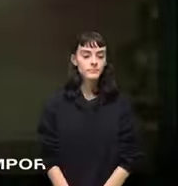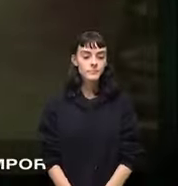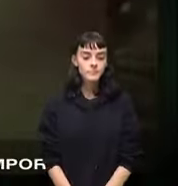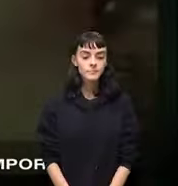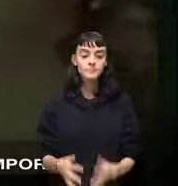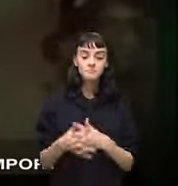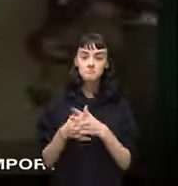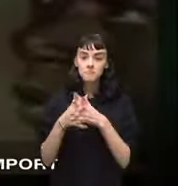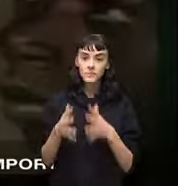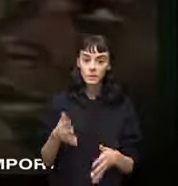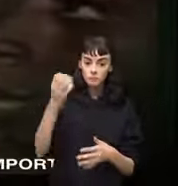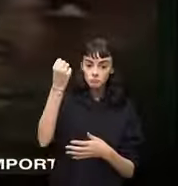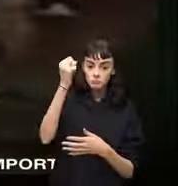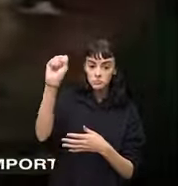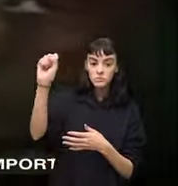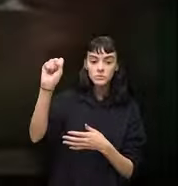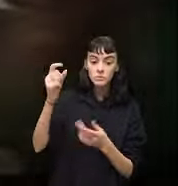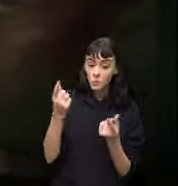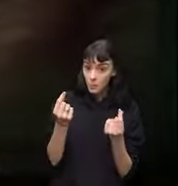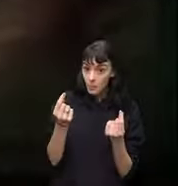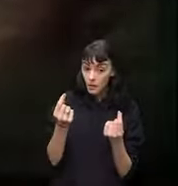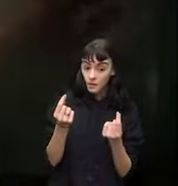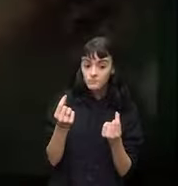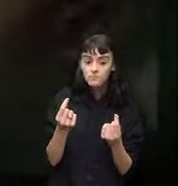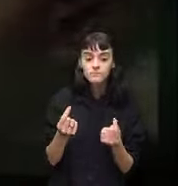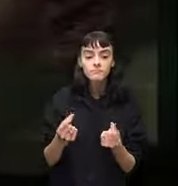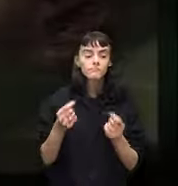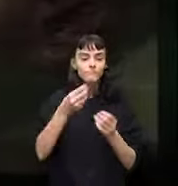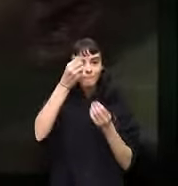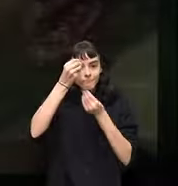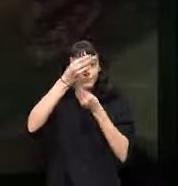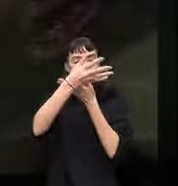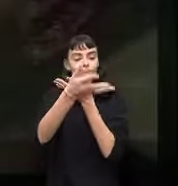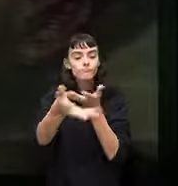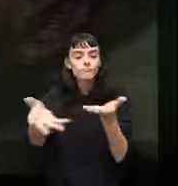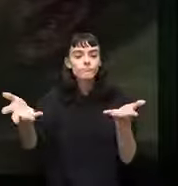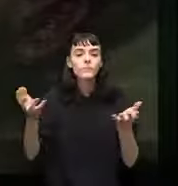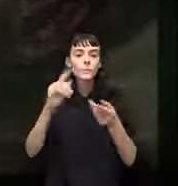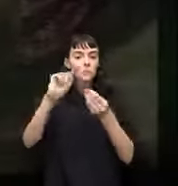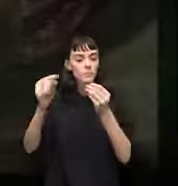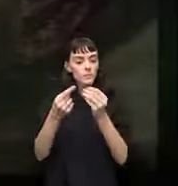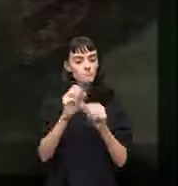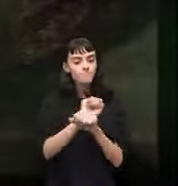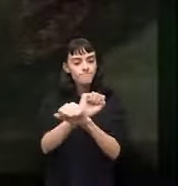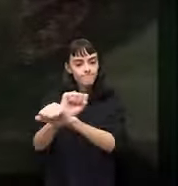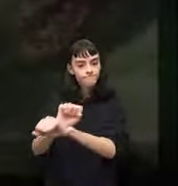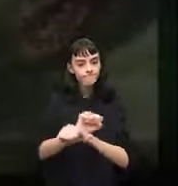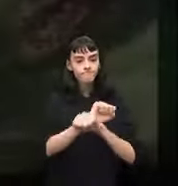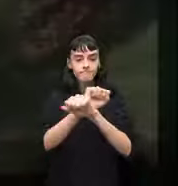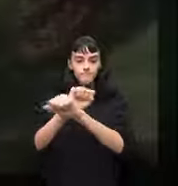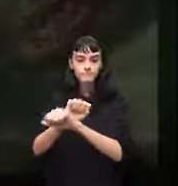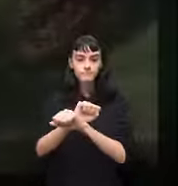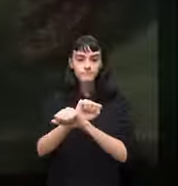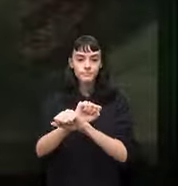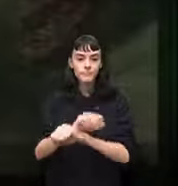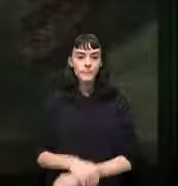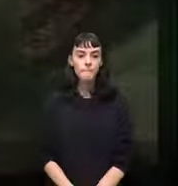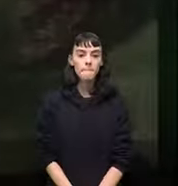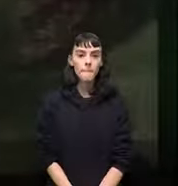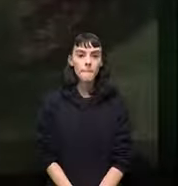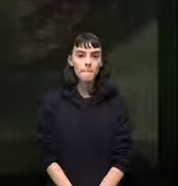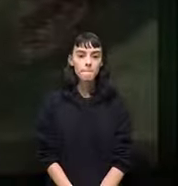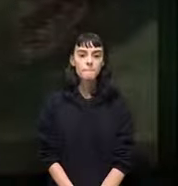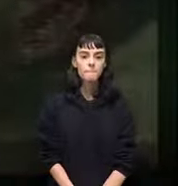the American Revolution is very important for putting slavery on the agenda in a way that